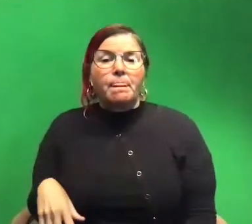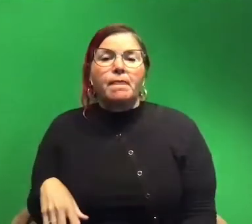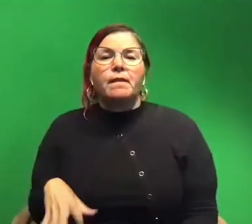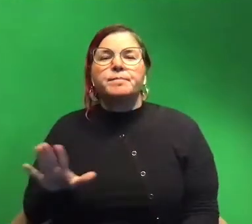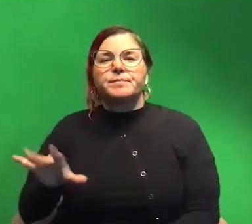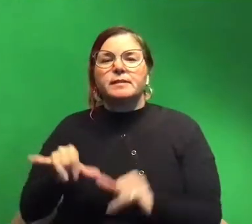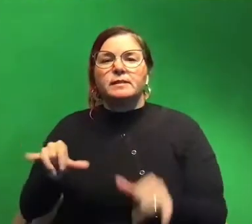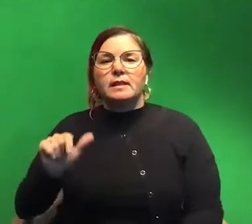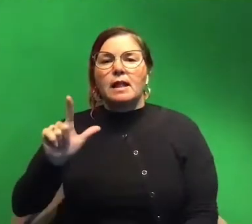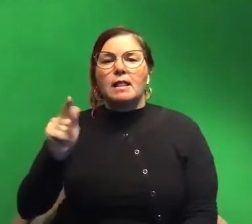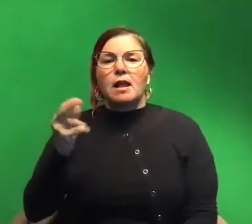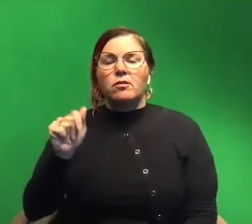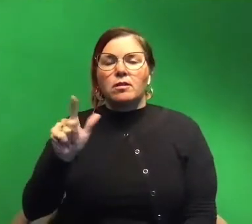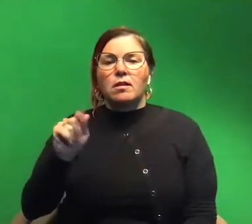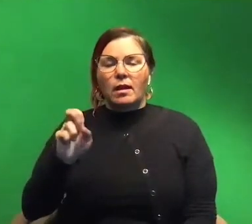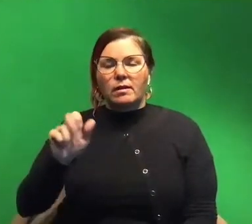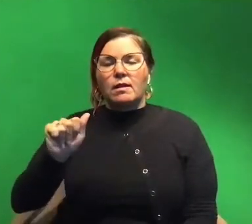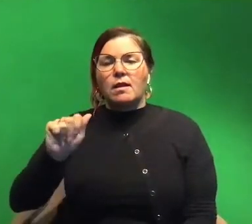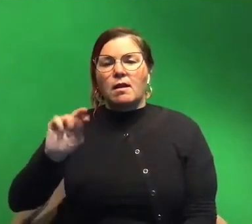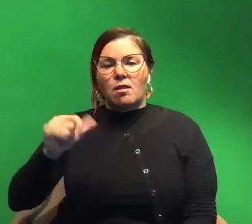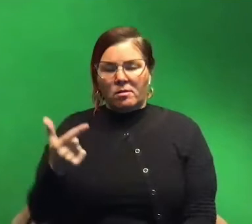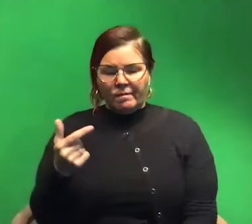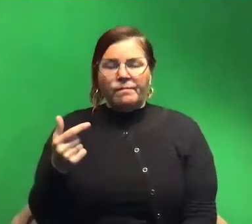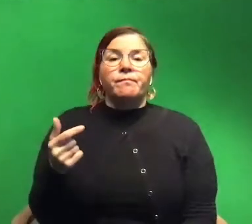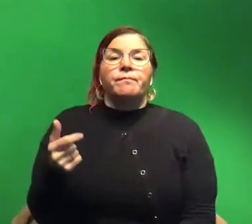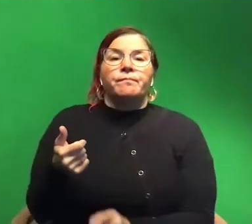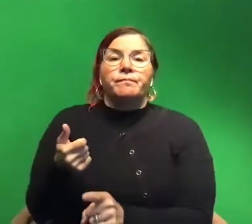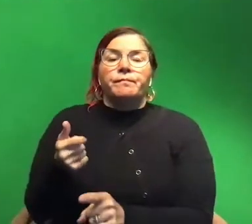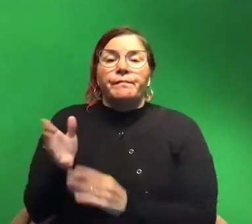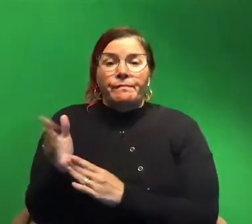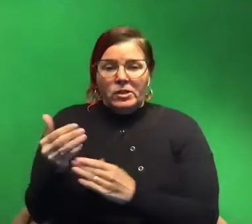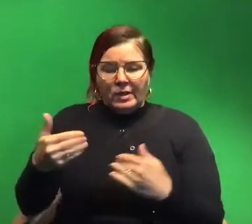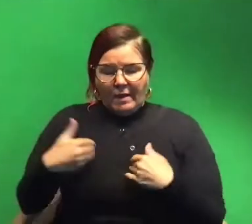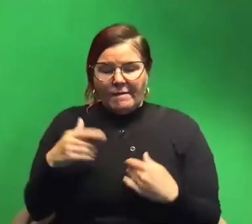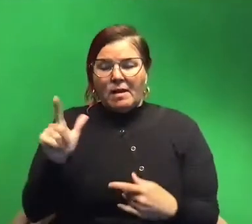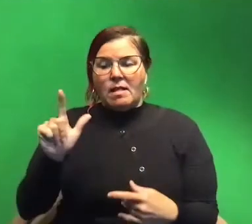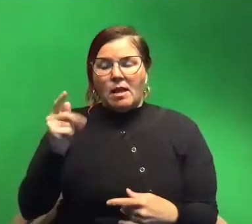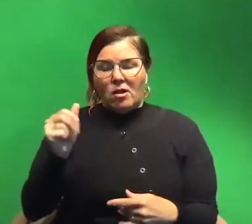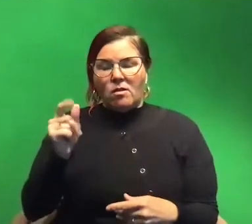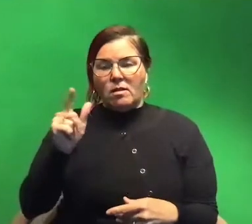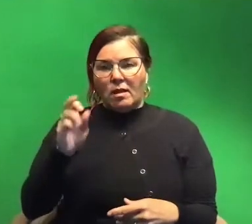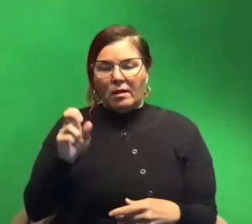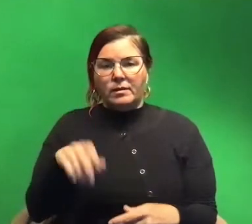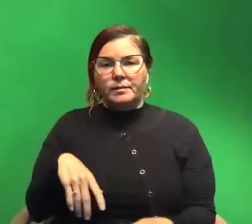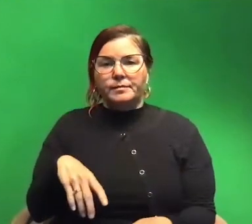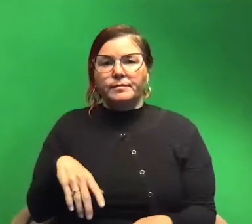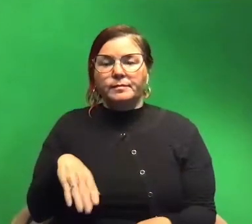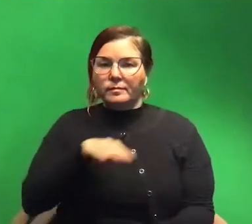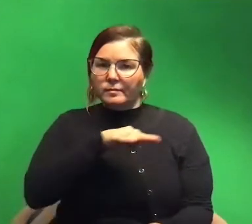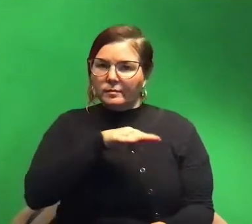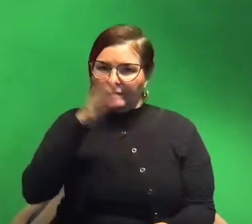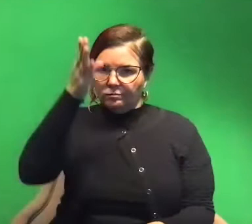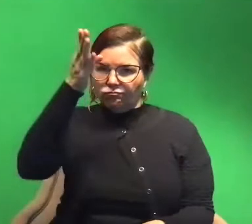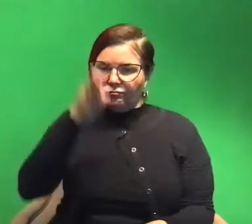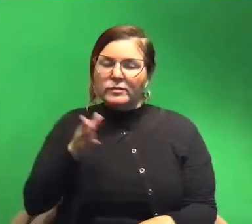the lateral line analog. And um fish have a lateral line. It runs laterally down the side of the